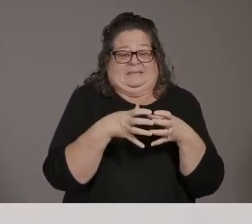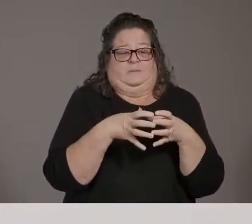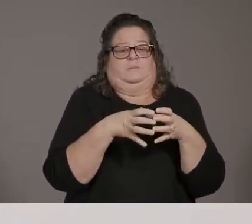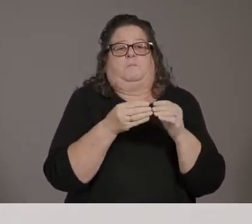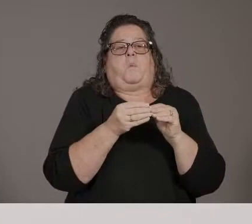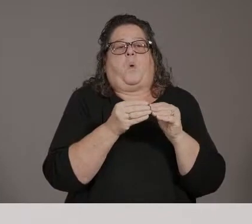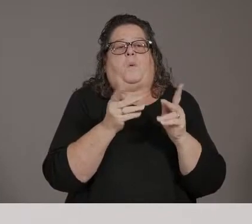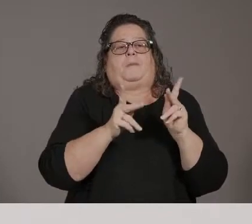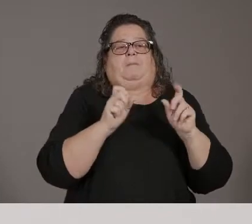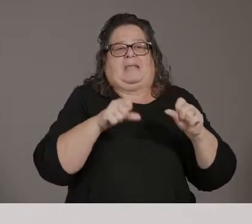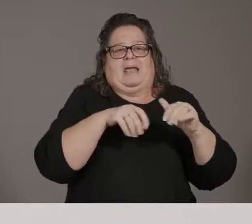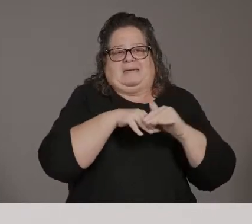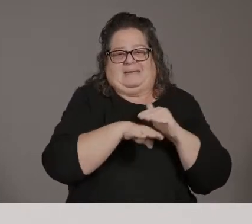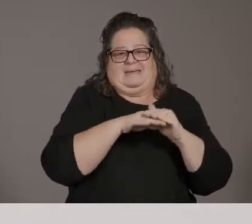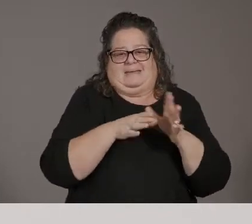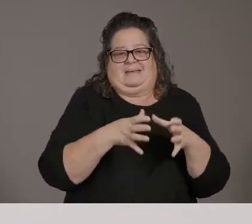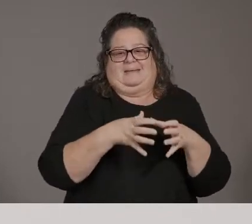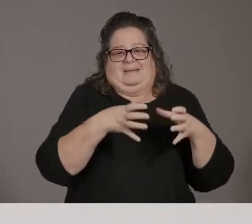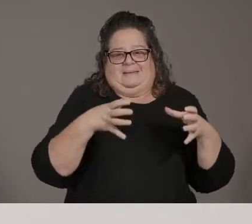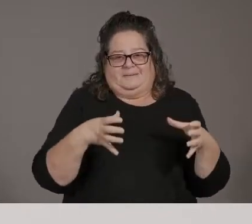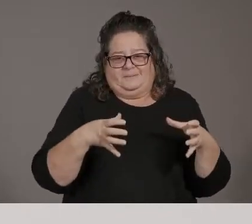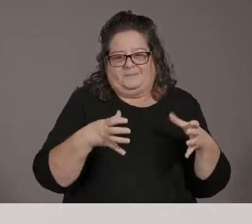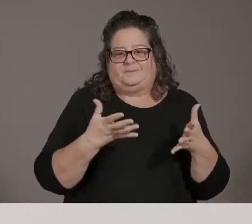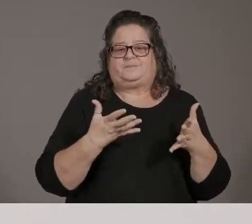farther out and as more people get vaccinated.